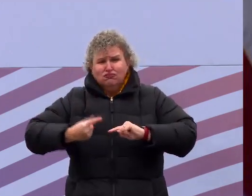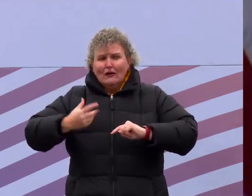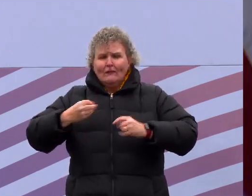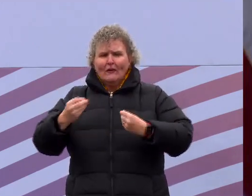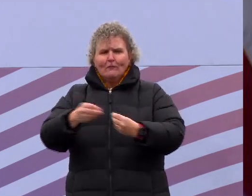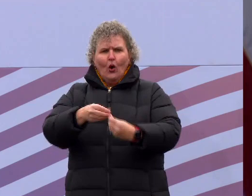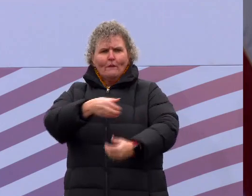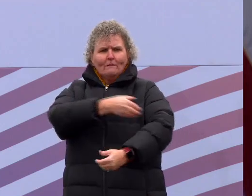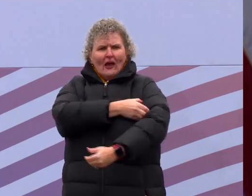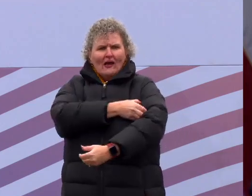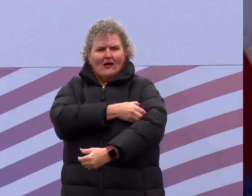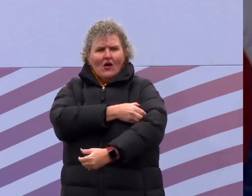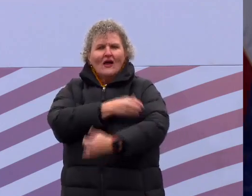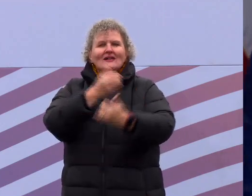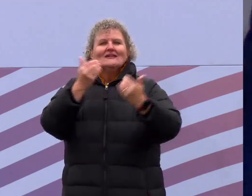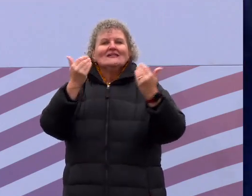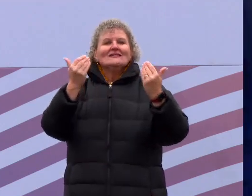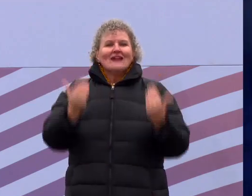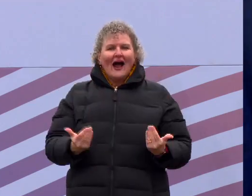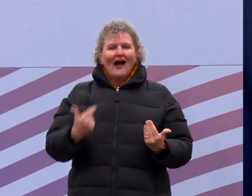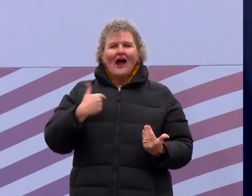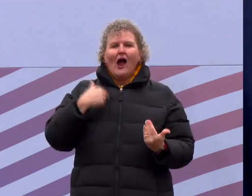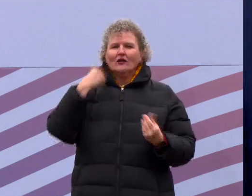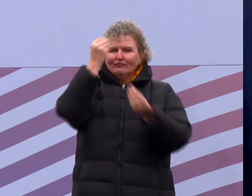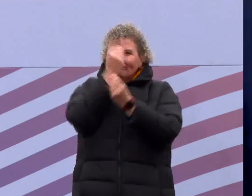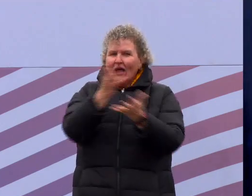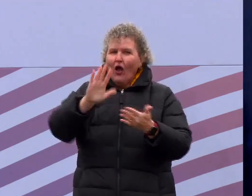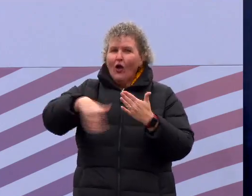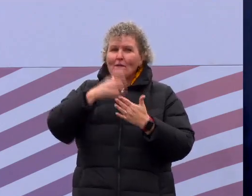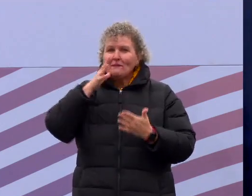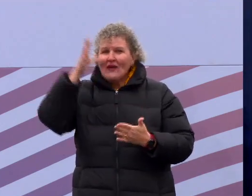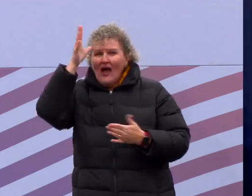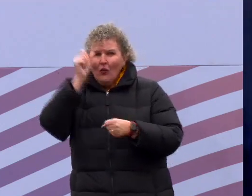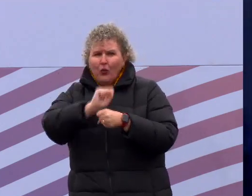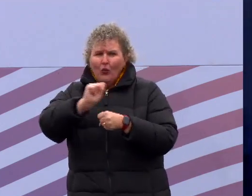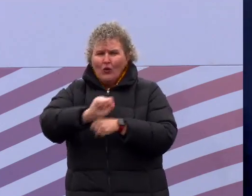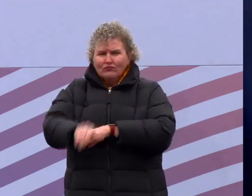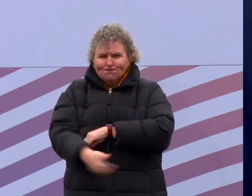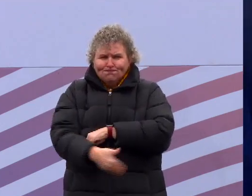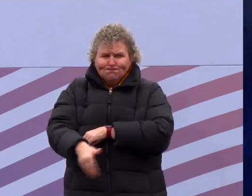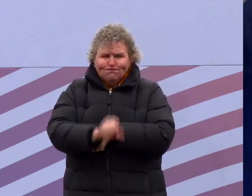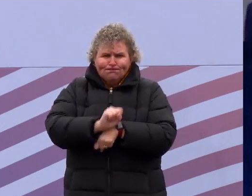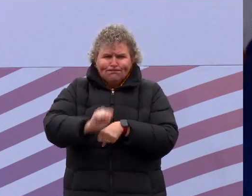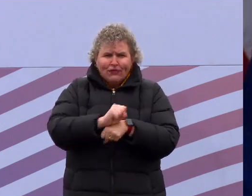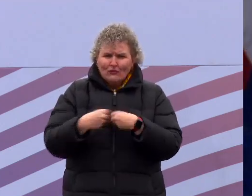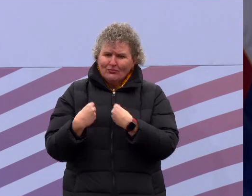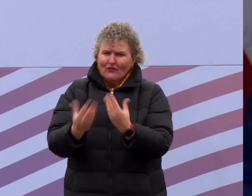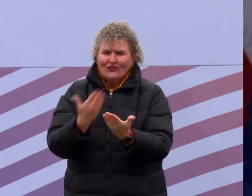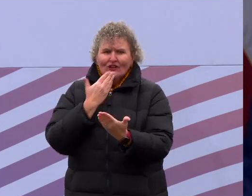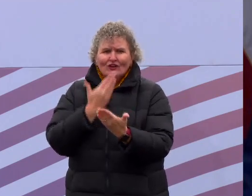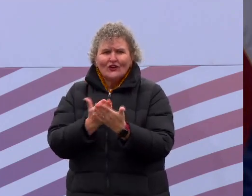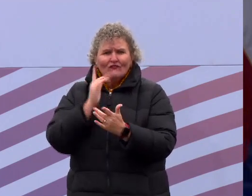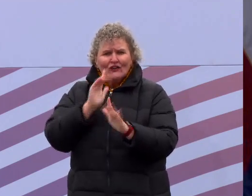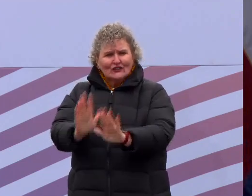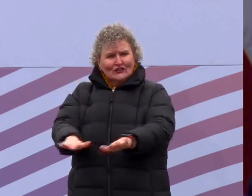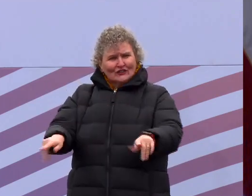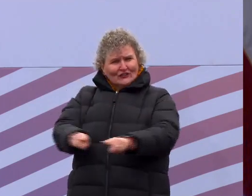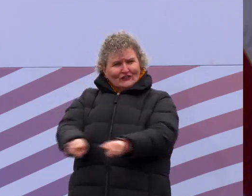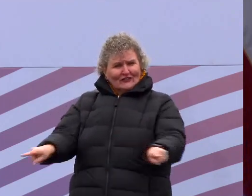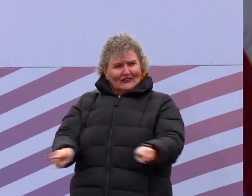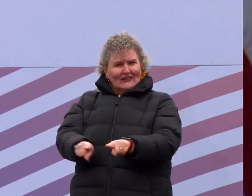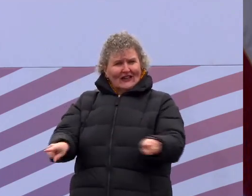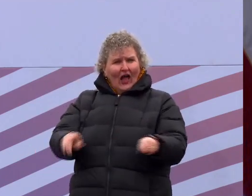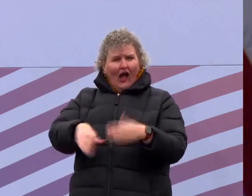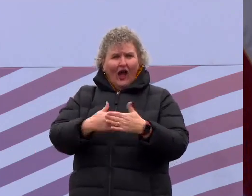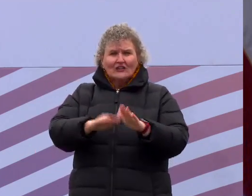parent working the night shift to give their child a fair shot. Every small town kid looking for a path to make a better life for